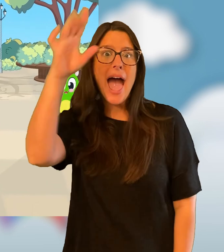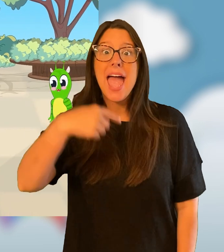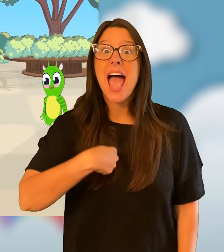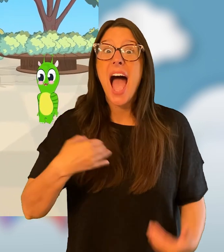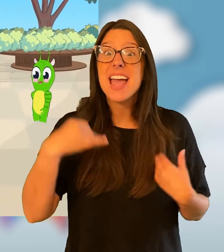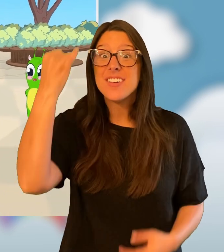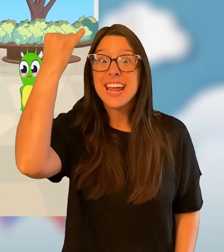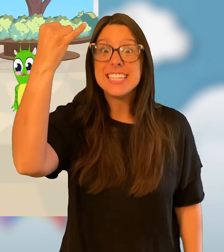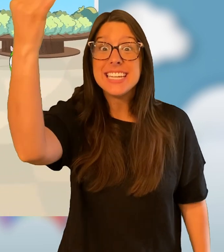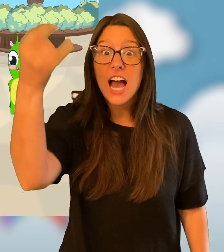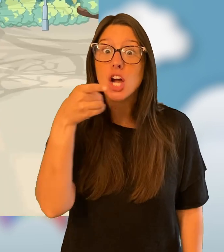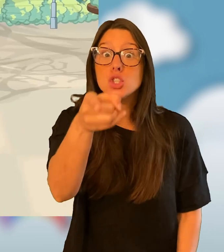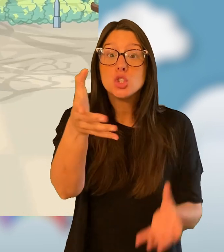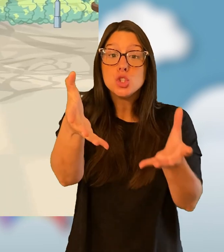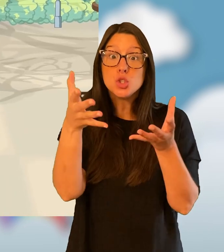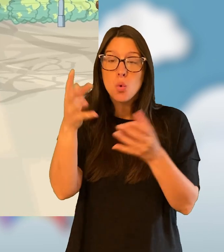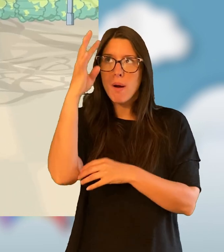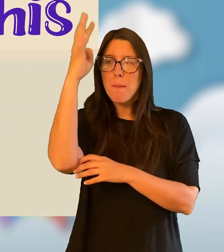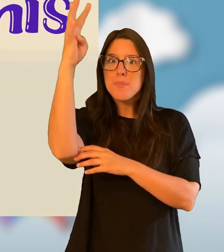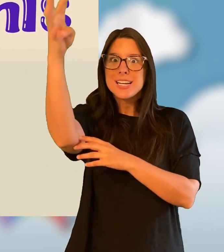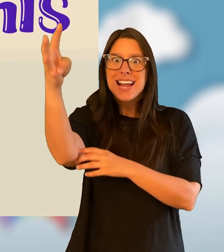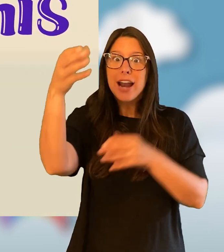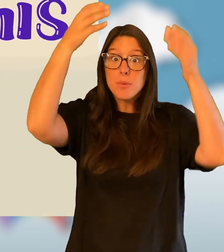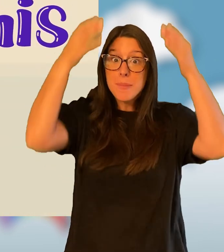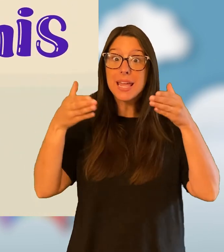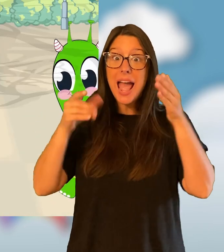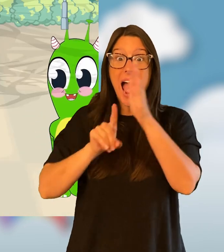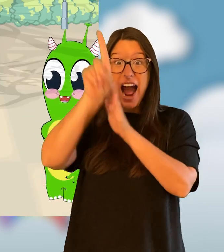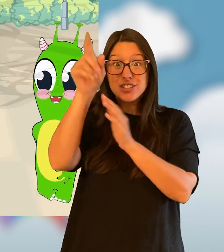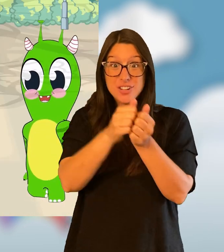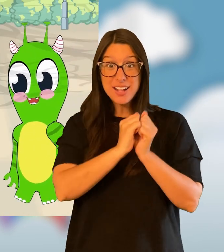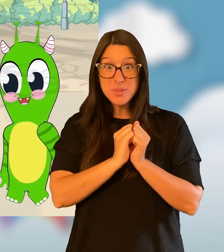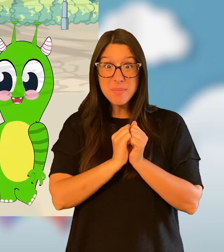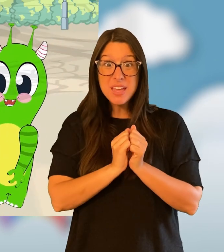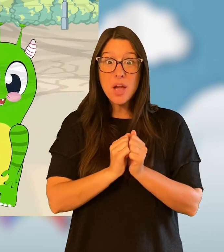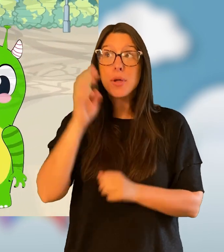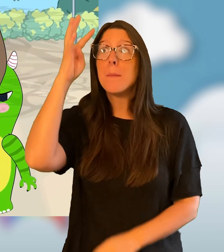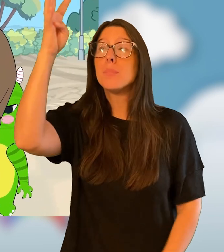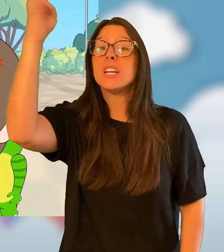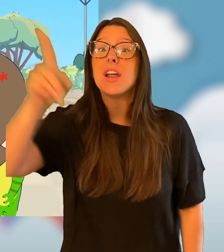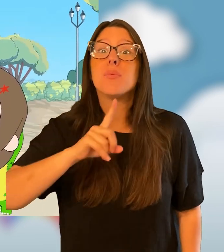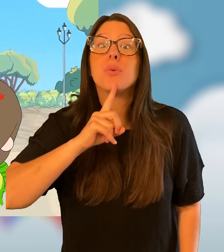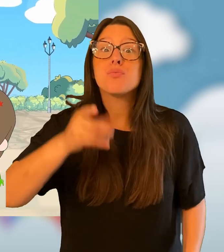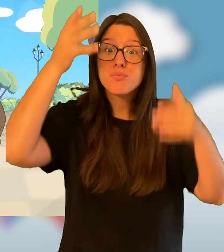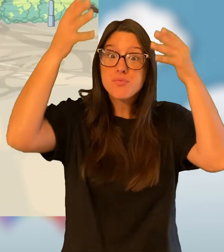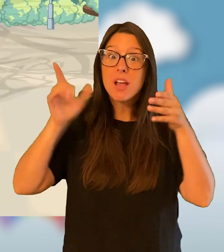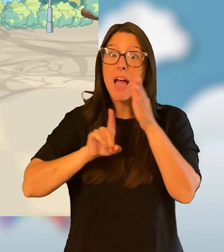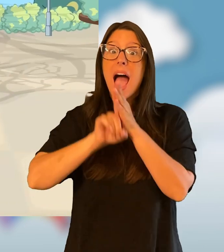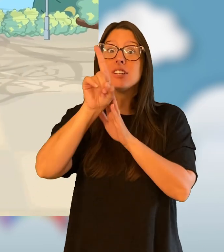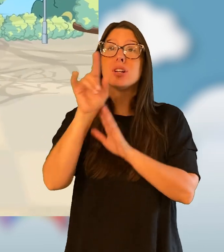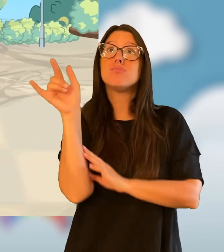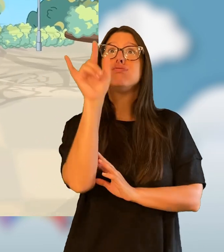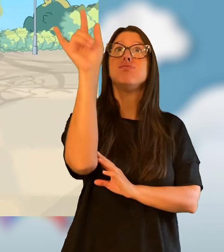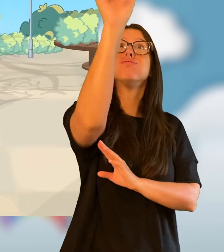Hey, I've got an idea. Do you want to play astronauts with me? We can pretend we're real astronauts when we can fly up to the moon.